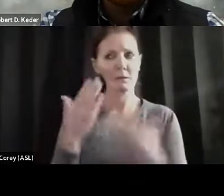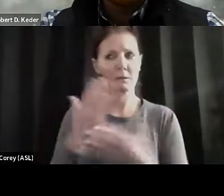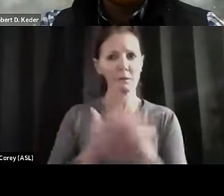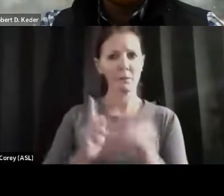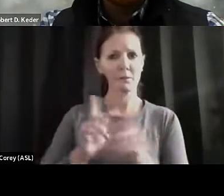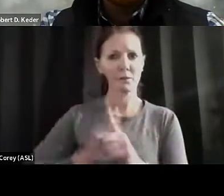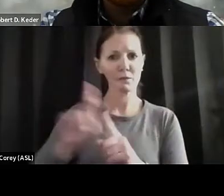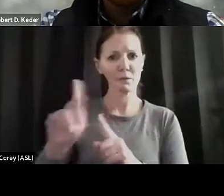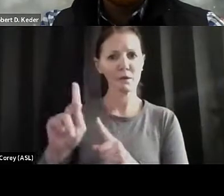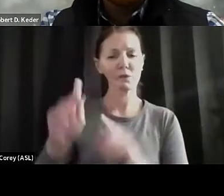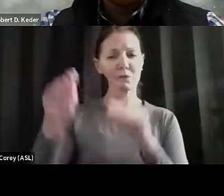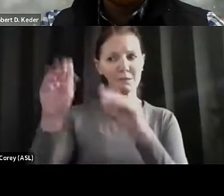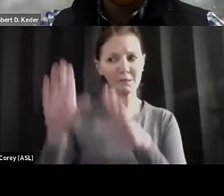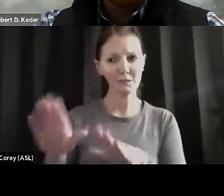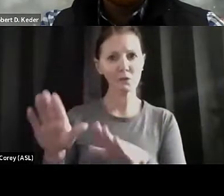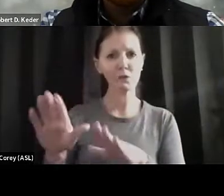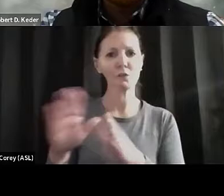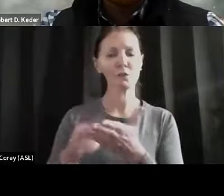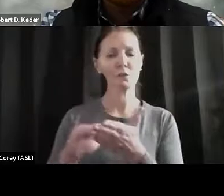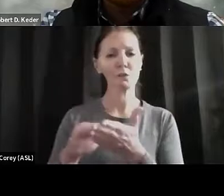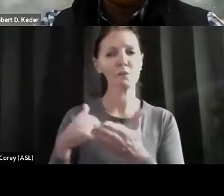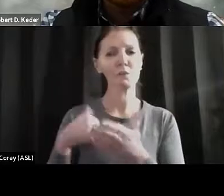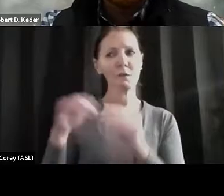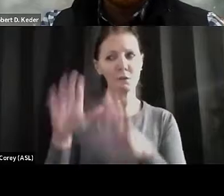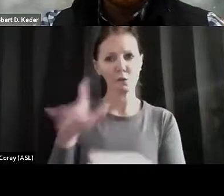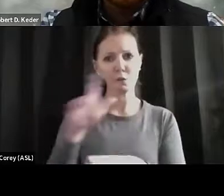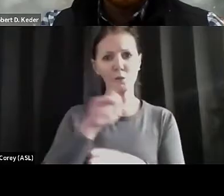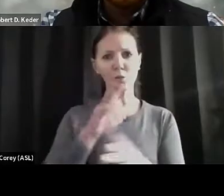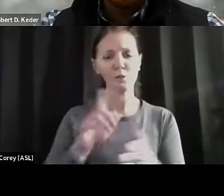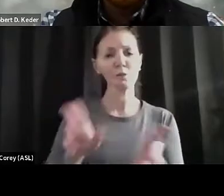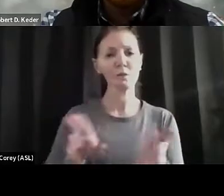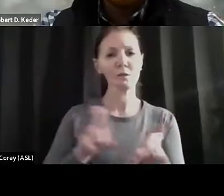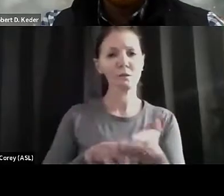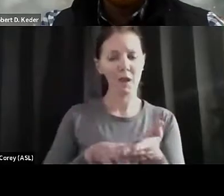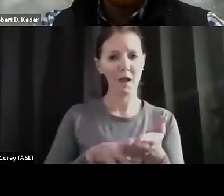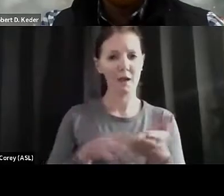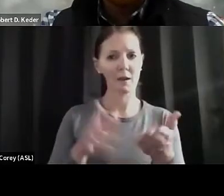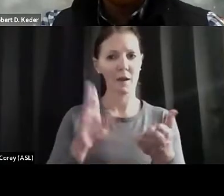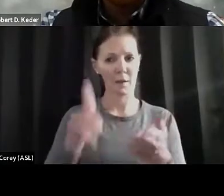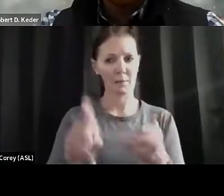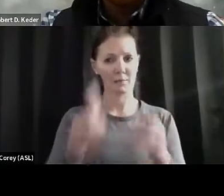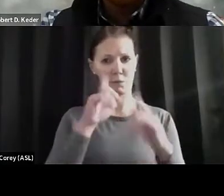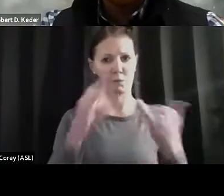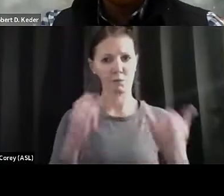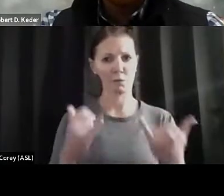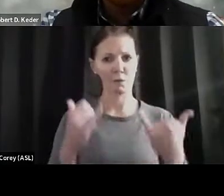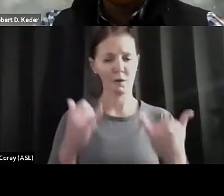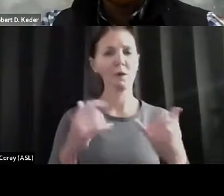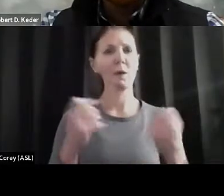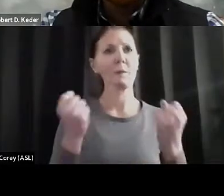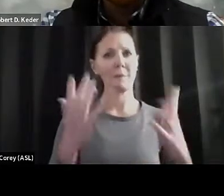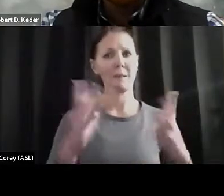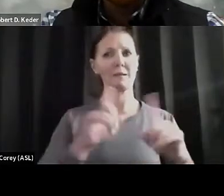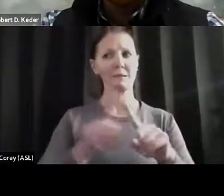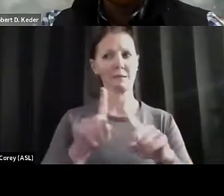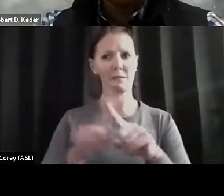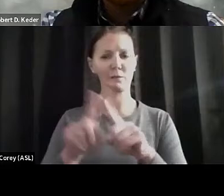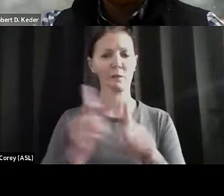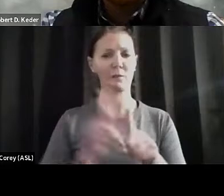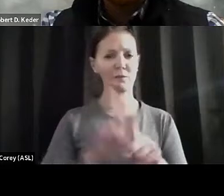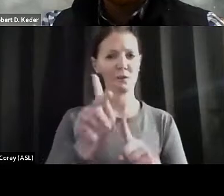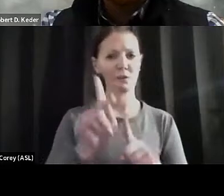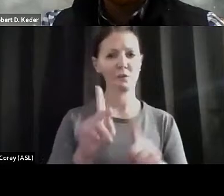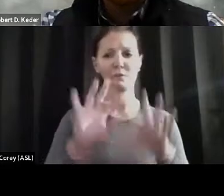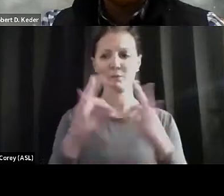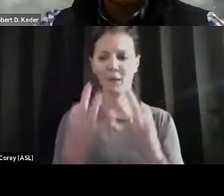have signed up teachers, my apologies, teachers, they have signed out into the line as well, professionals at all levels, educators, families and